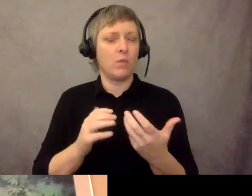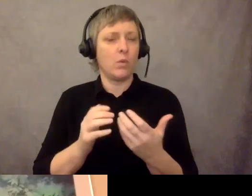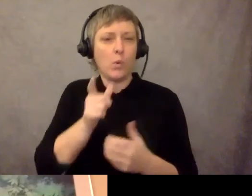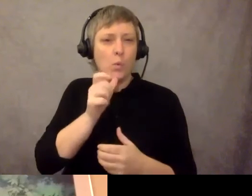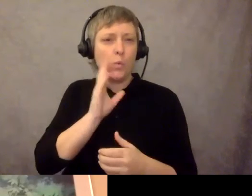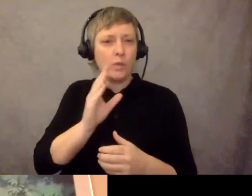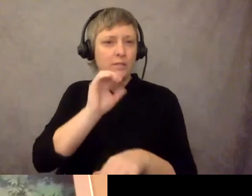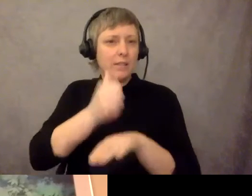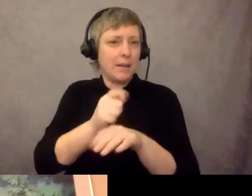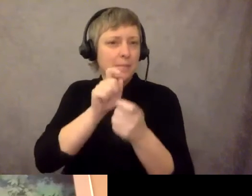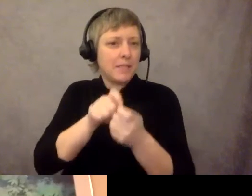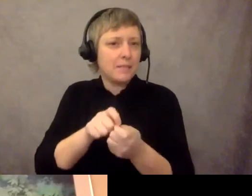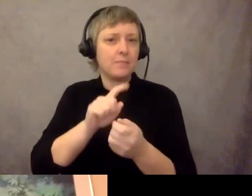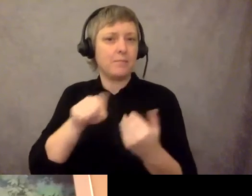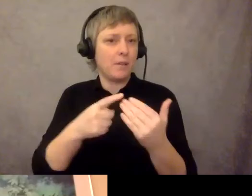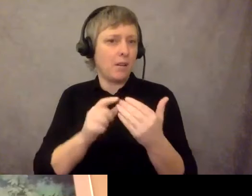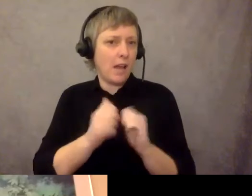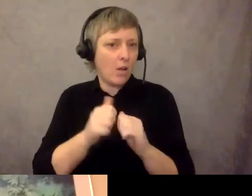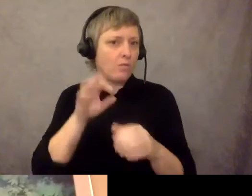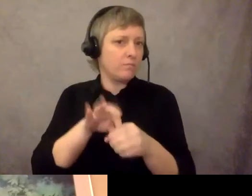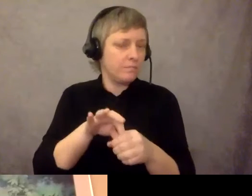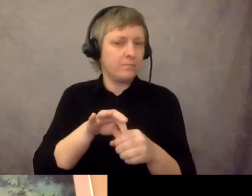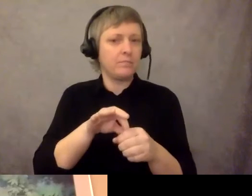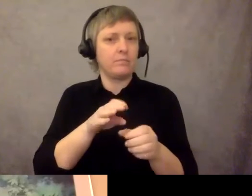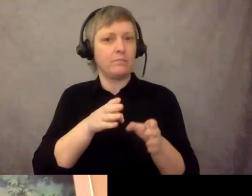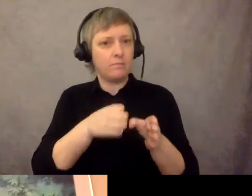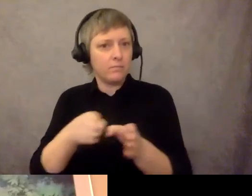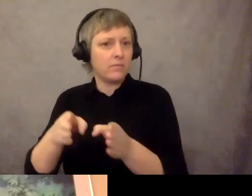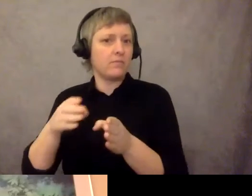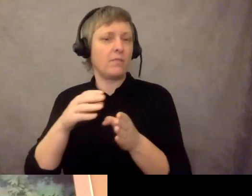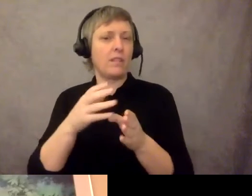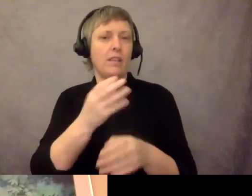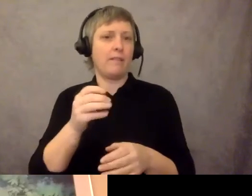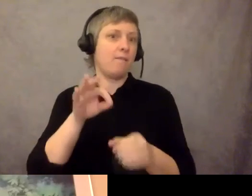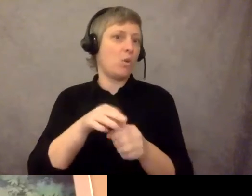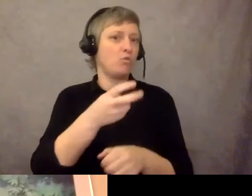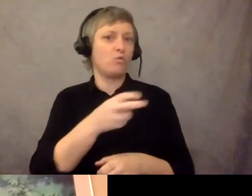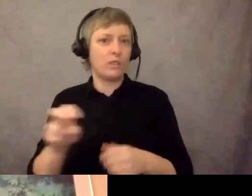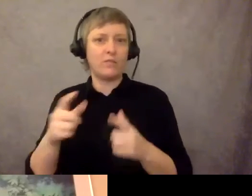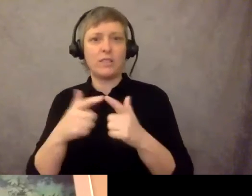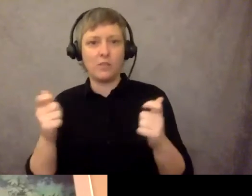regarding vote transfers, etc. and what needs to be approved by council.